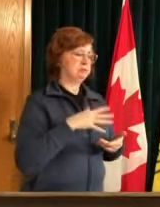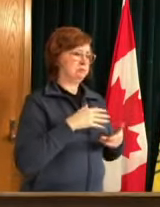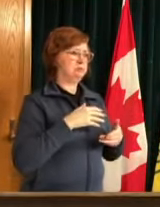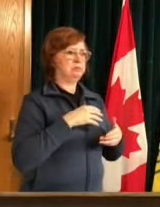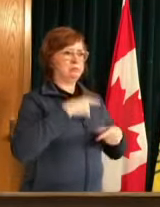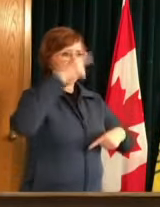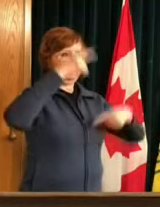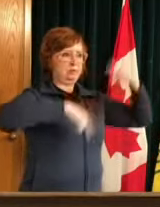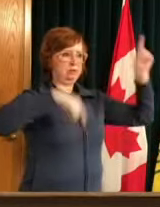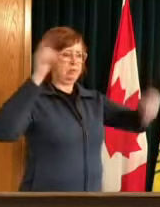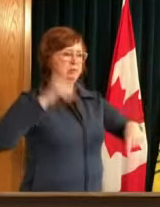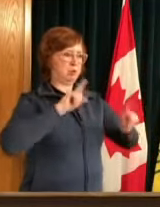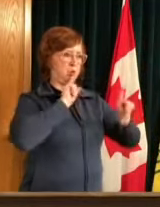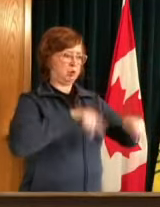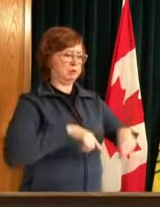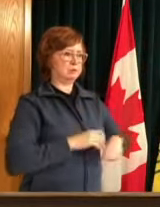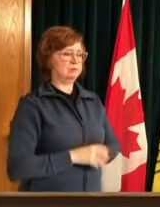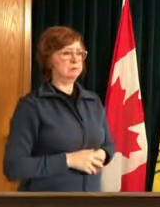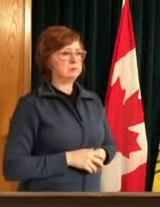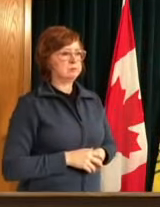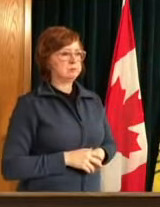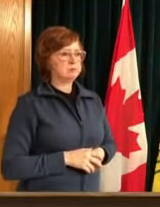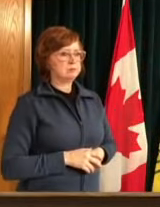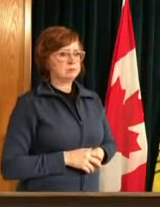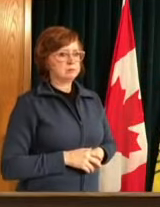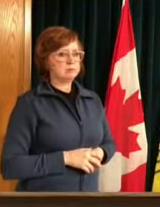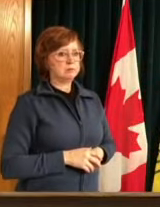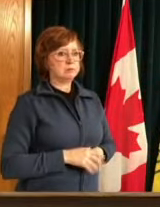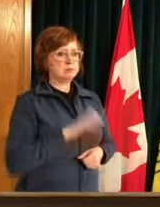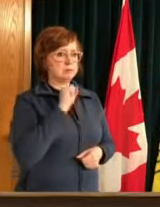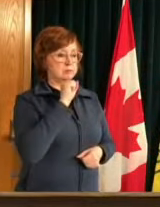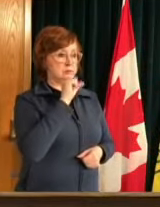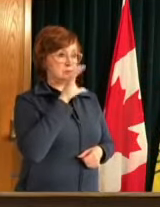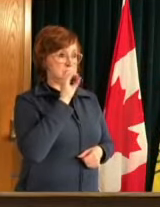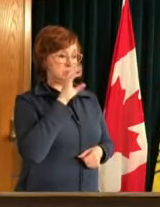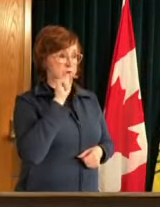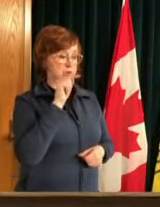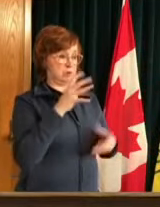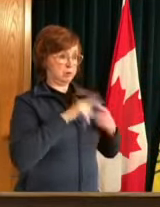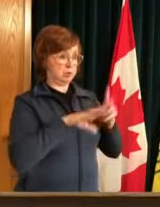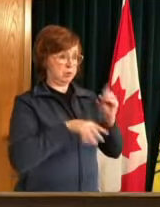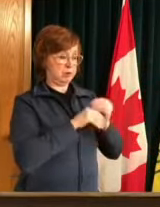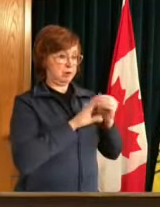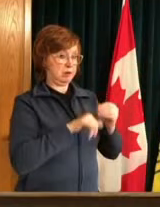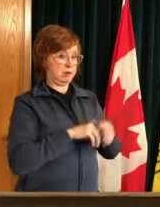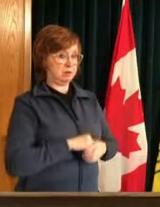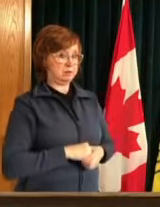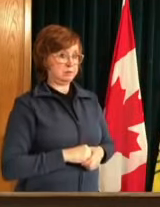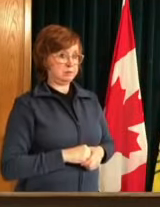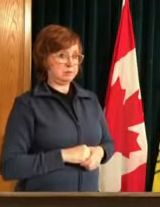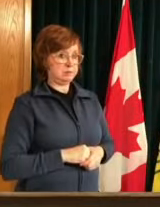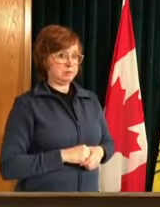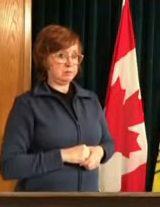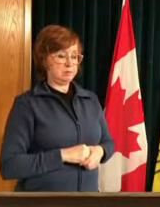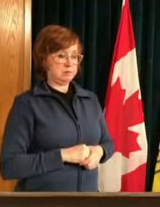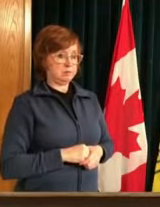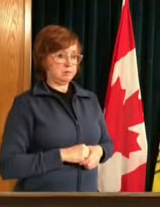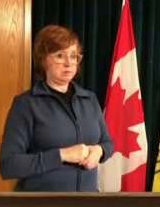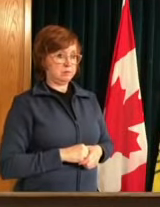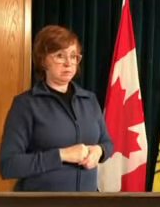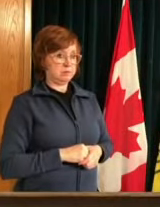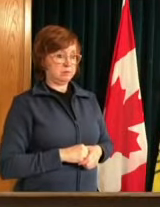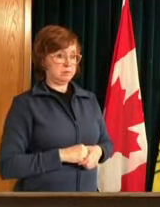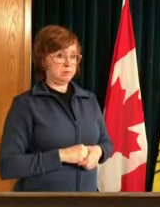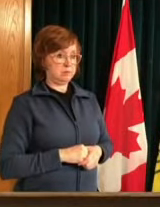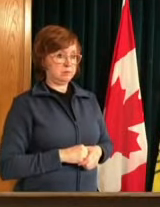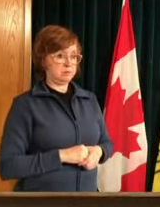scott if you wanted to make a few comments to uh some some of the different ways that we book and and maybe uh you know some of the challenges that that that